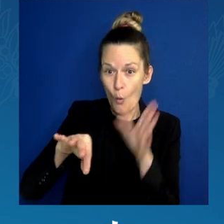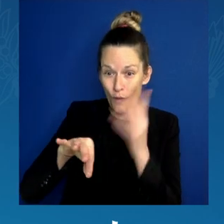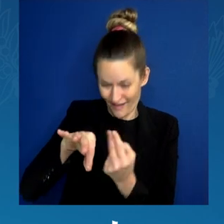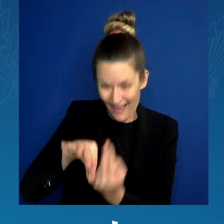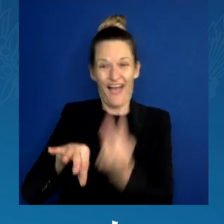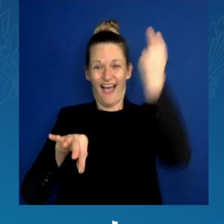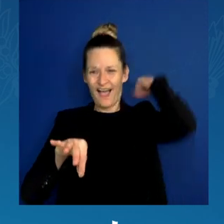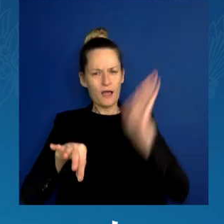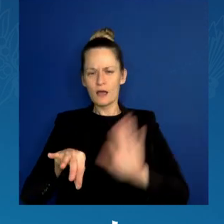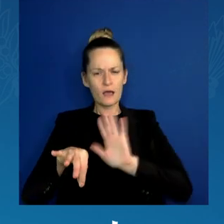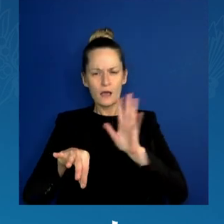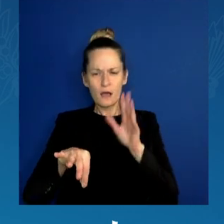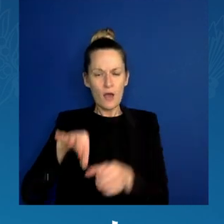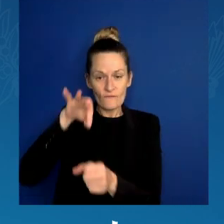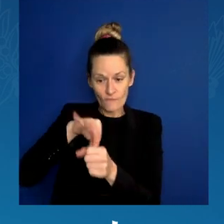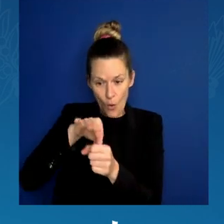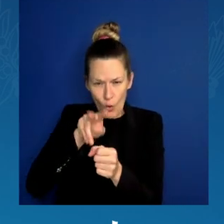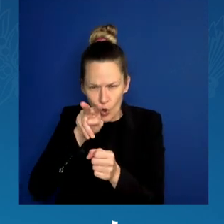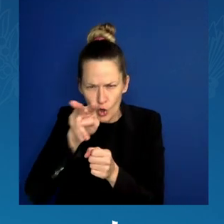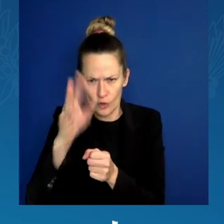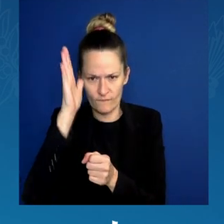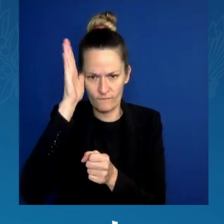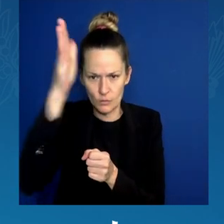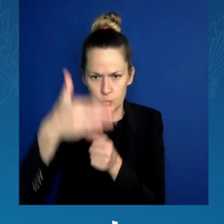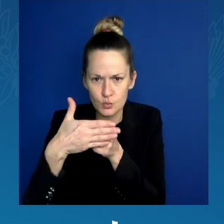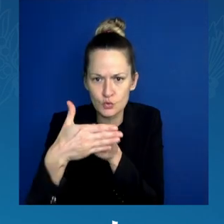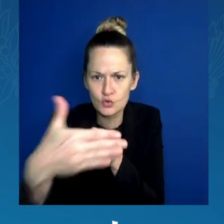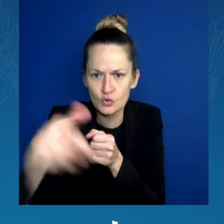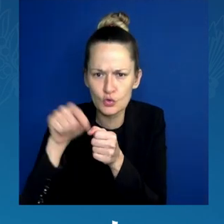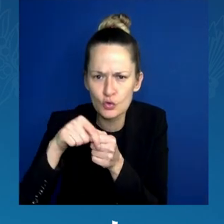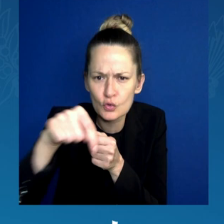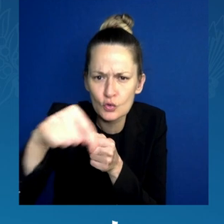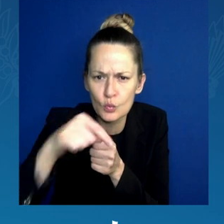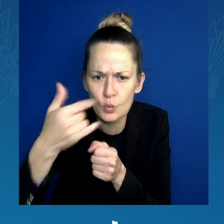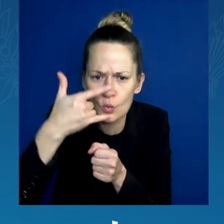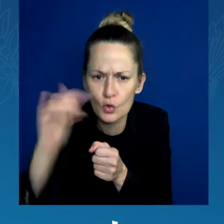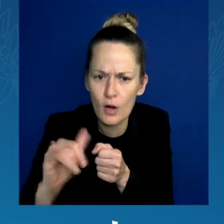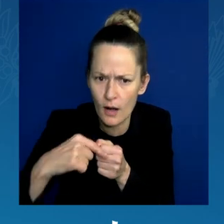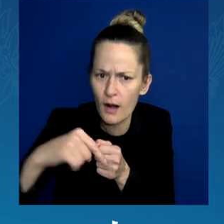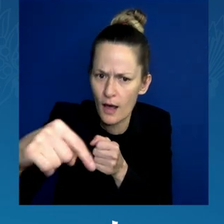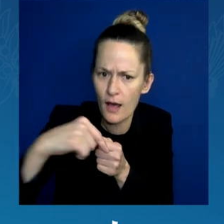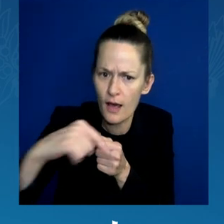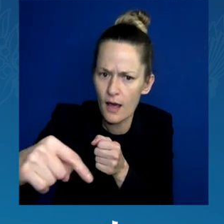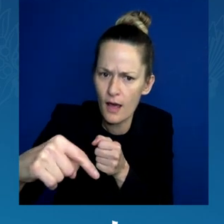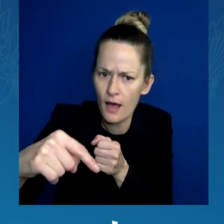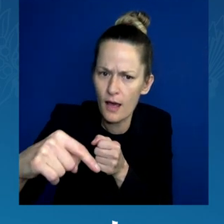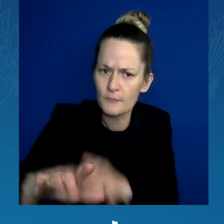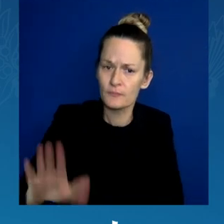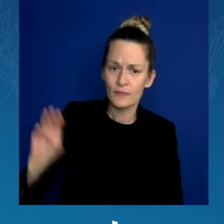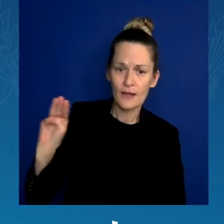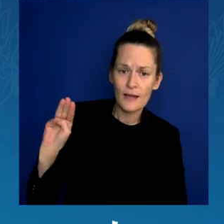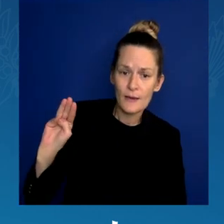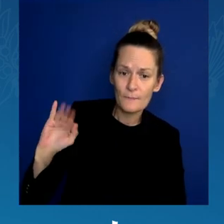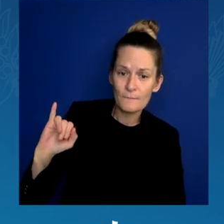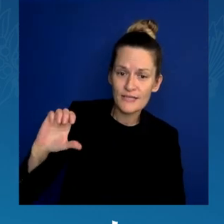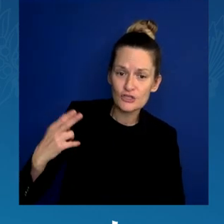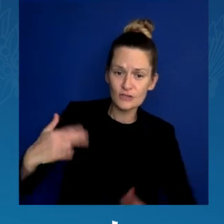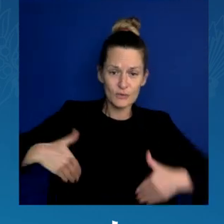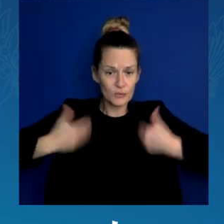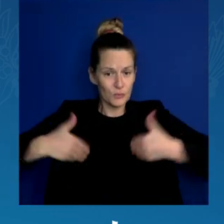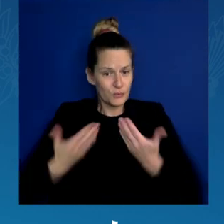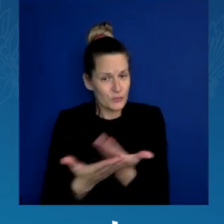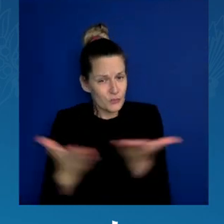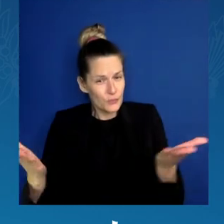people. And I want the youngest people in Michigan to define the future of our state. So we need you to work